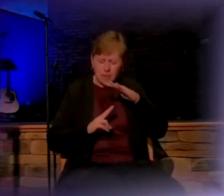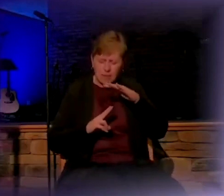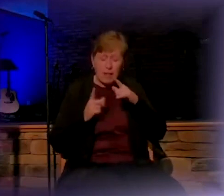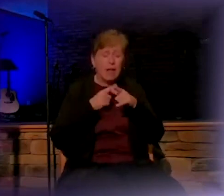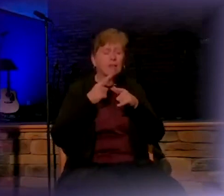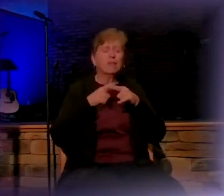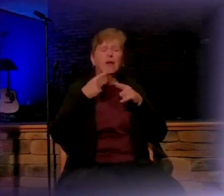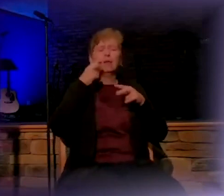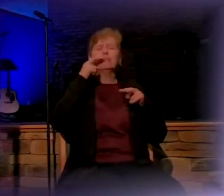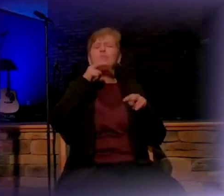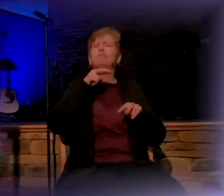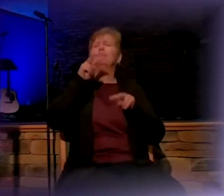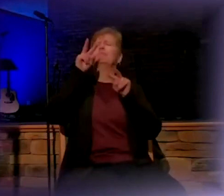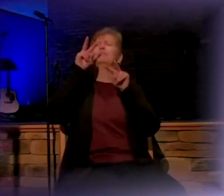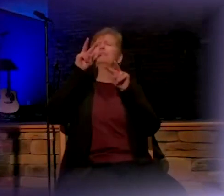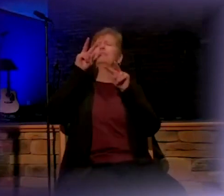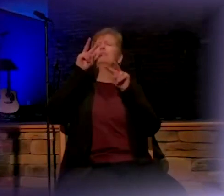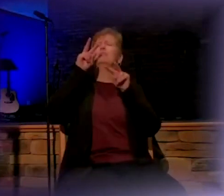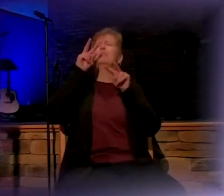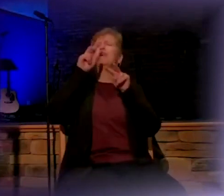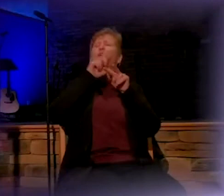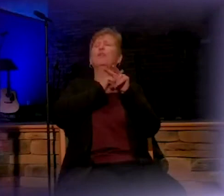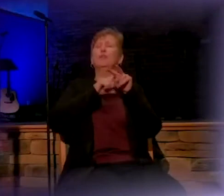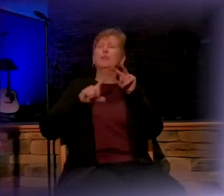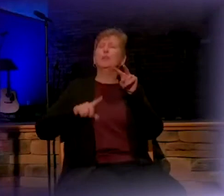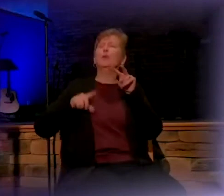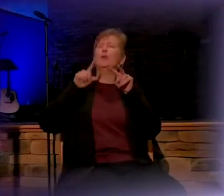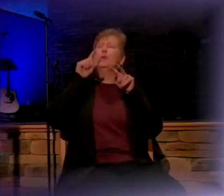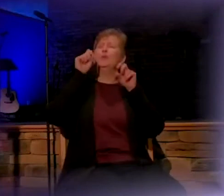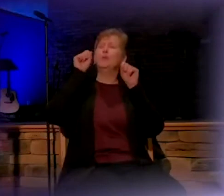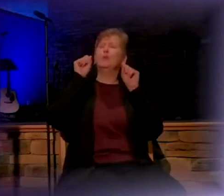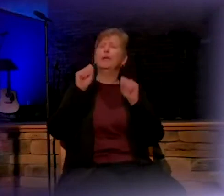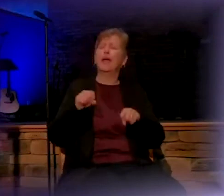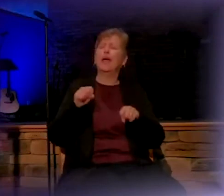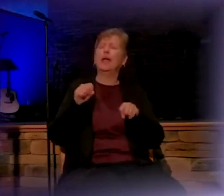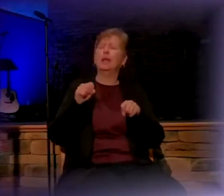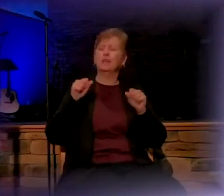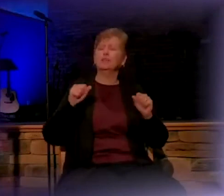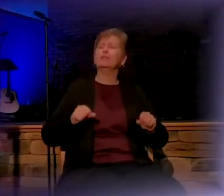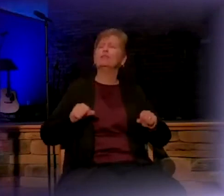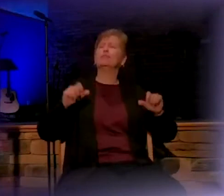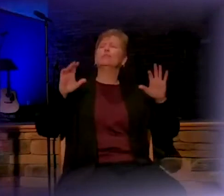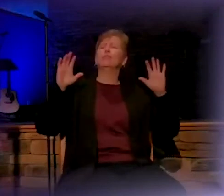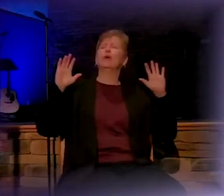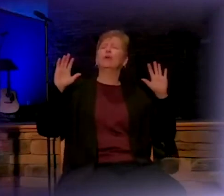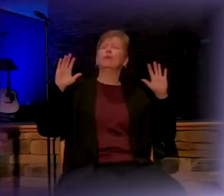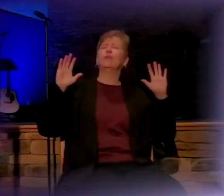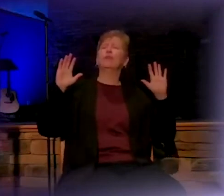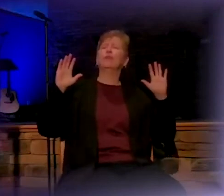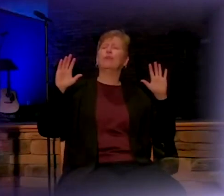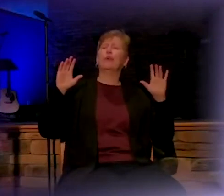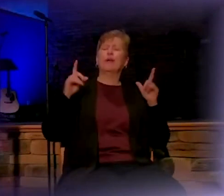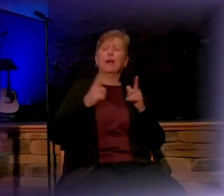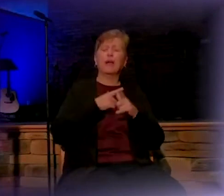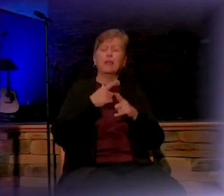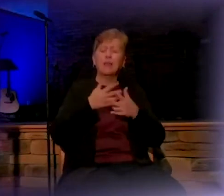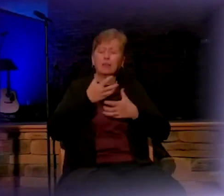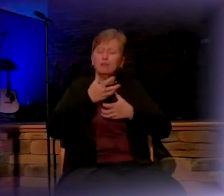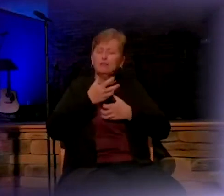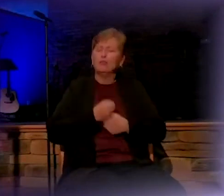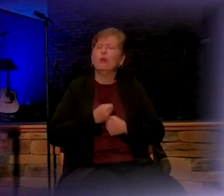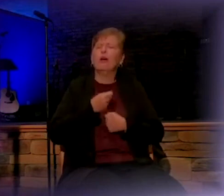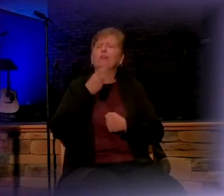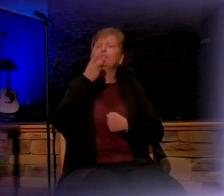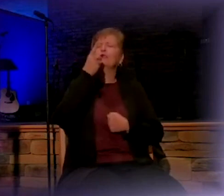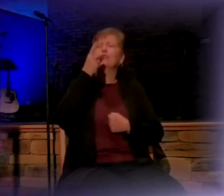surrender to you, and then say, Lord, you can. And then we would just trust you in that situation so that we